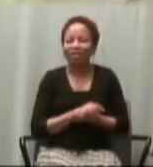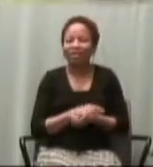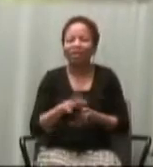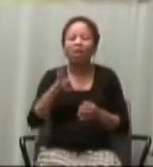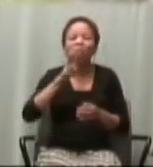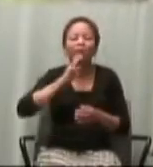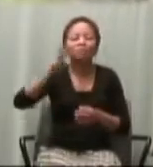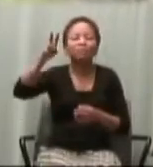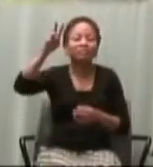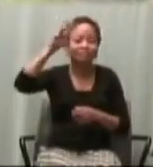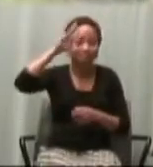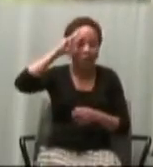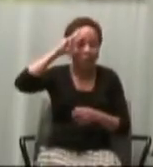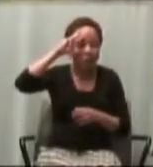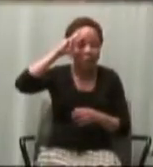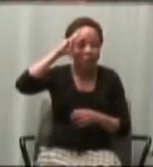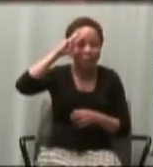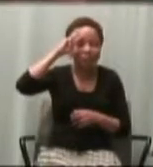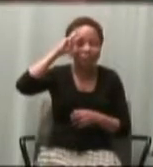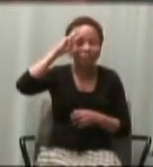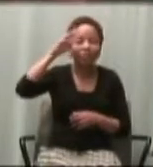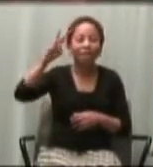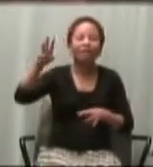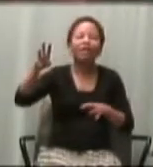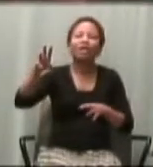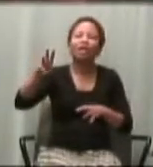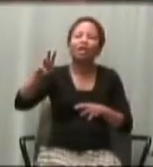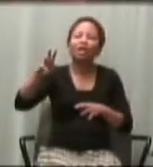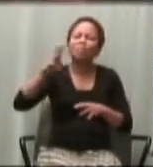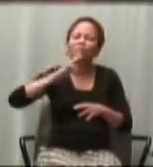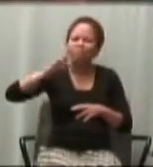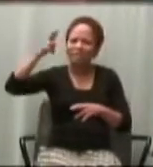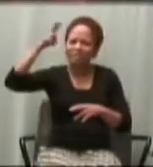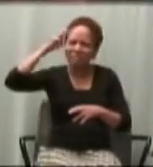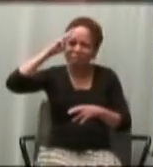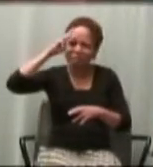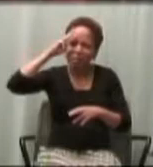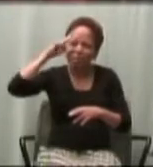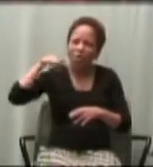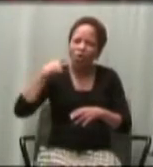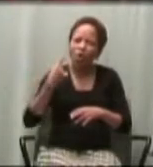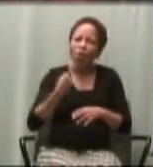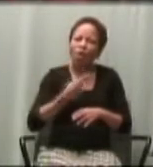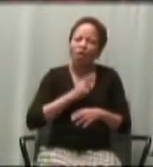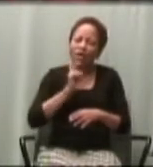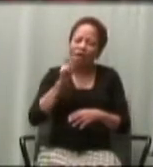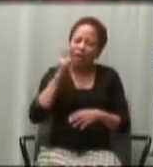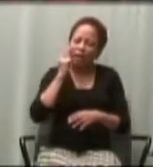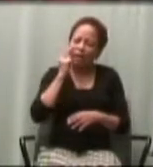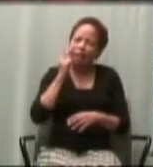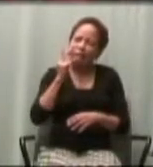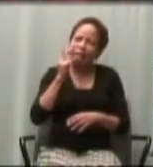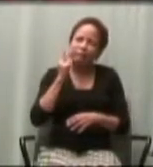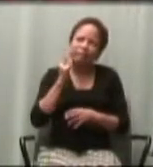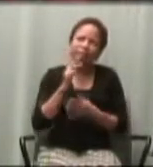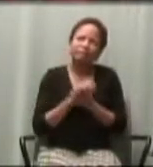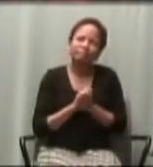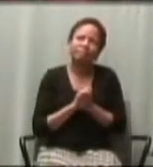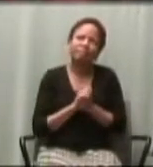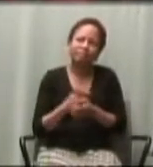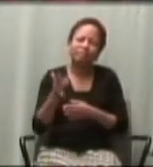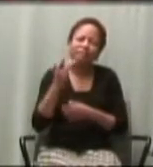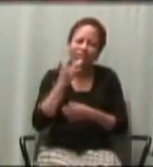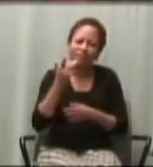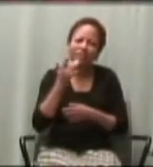you and I have received ought to call us to see our own sense of being favored